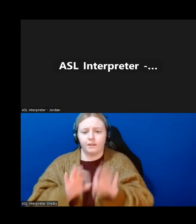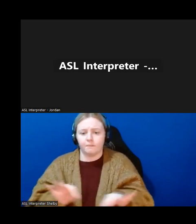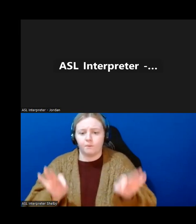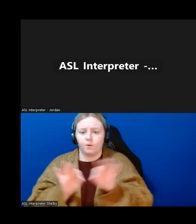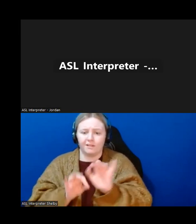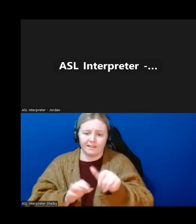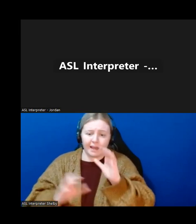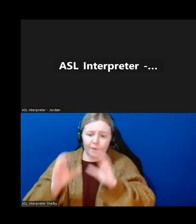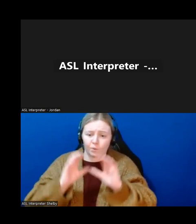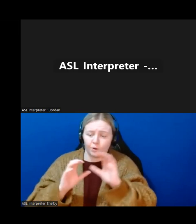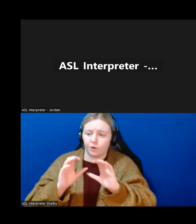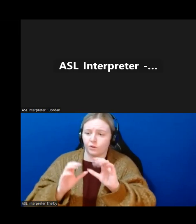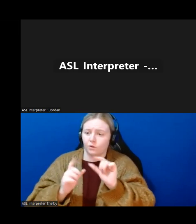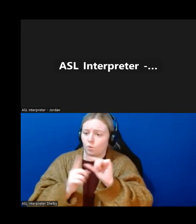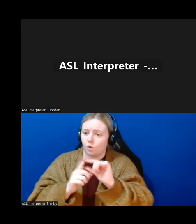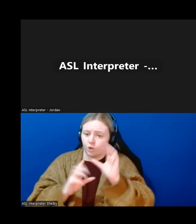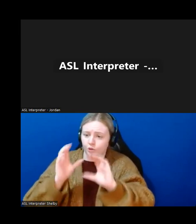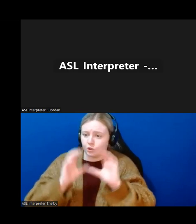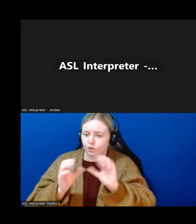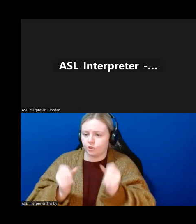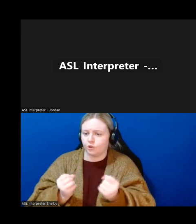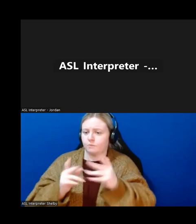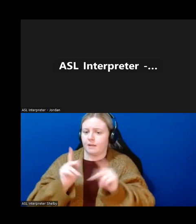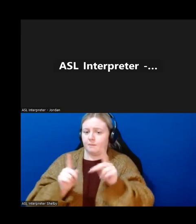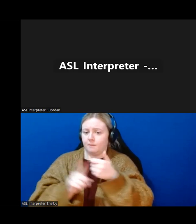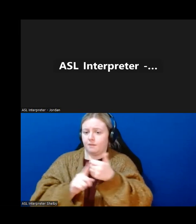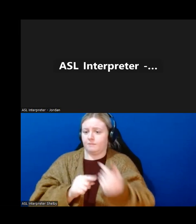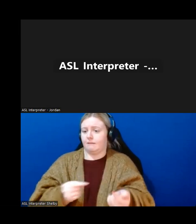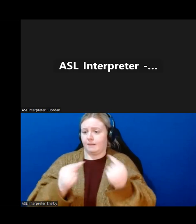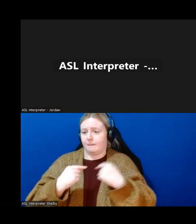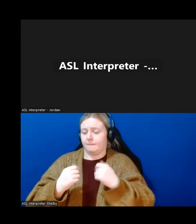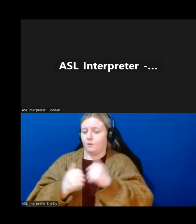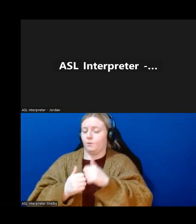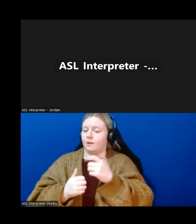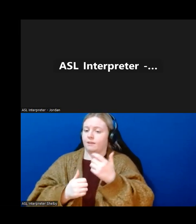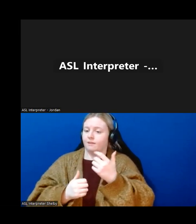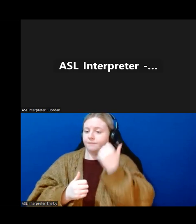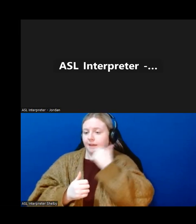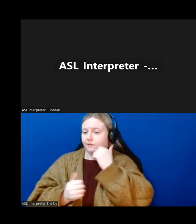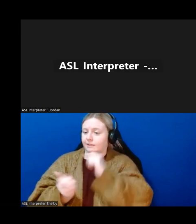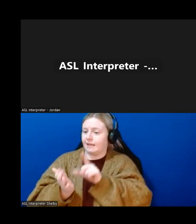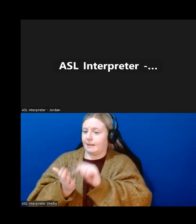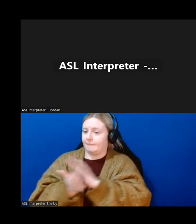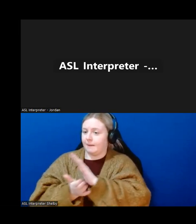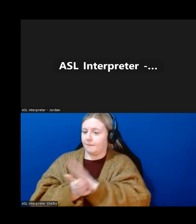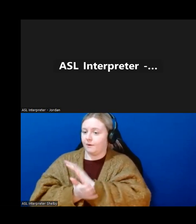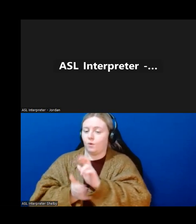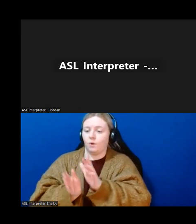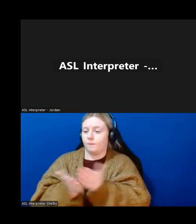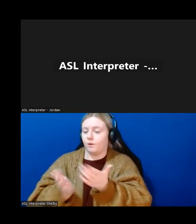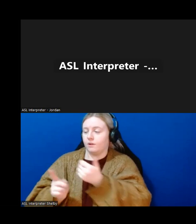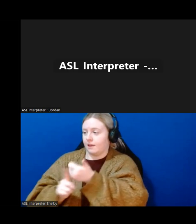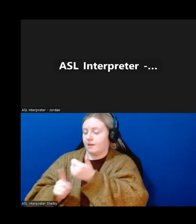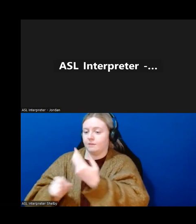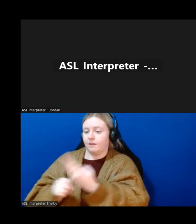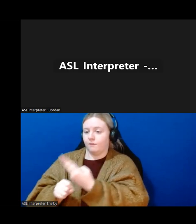that's right there, we have a ton of people that come in with the daily paper or a word search book and they just use our photocopier